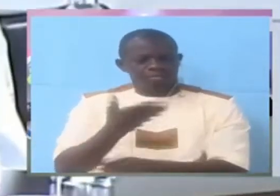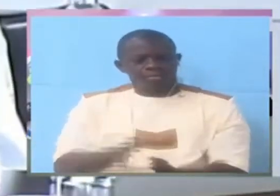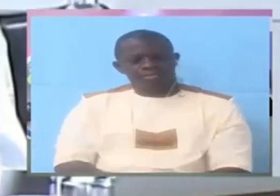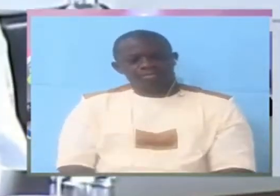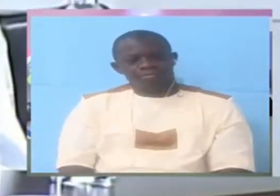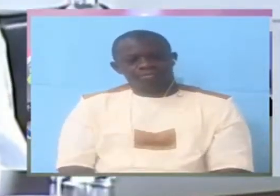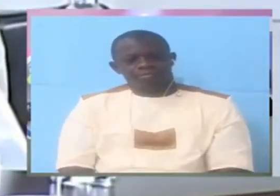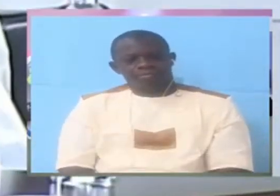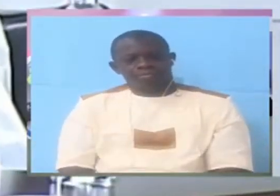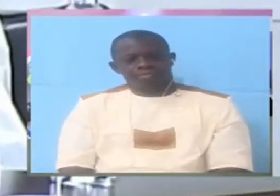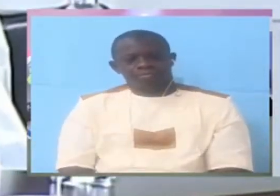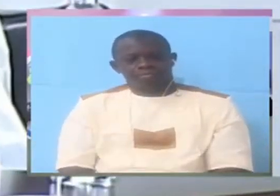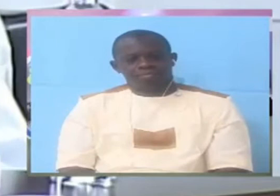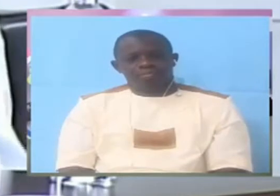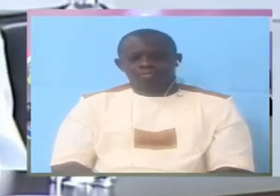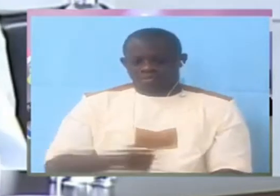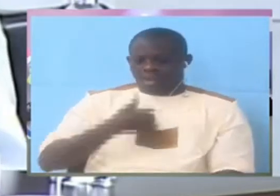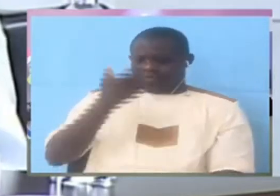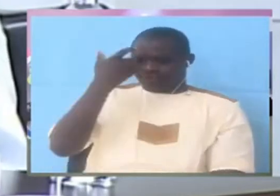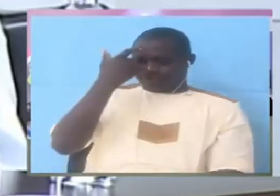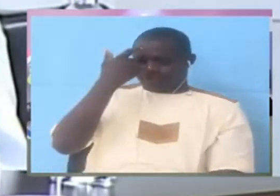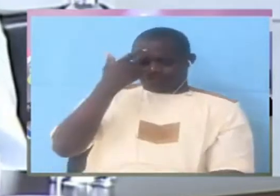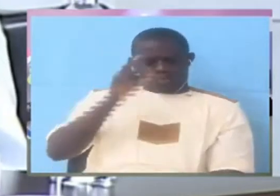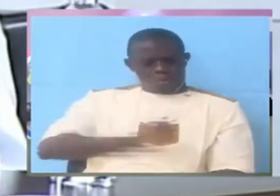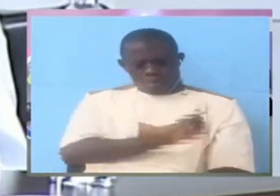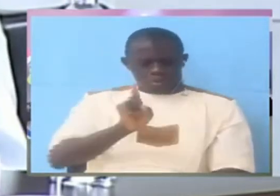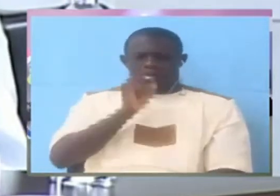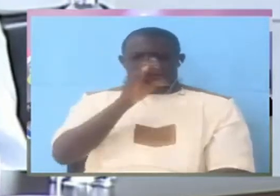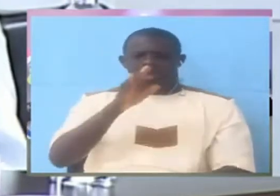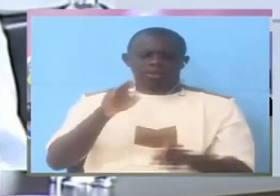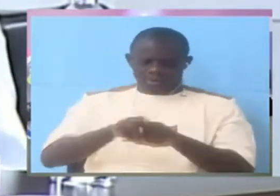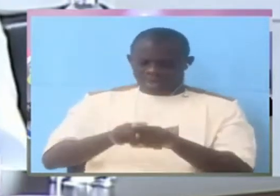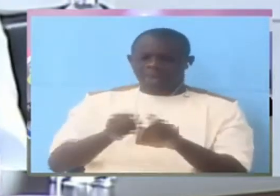You are just saying the same thing. Whether... No,